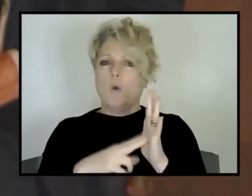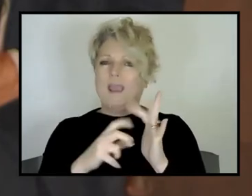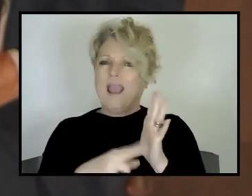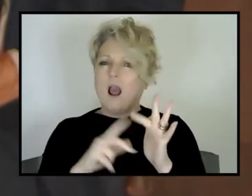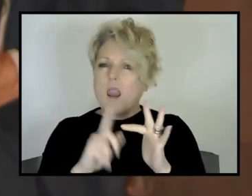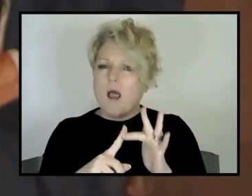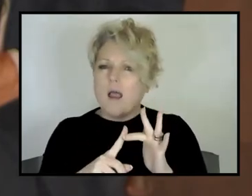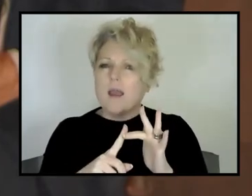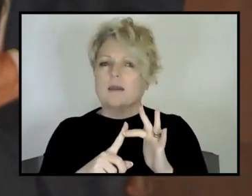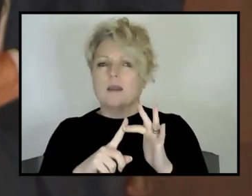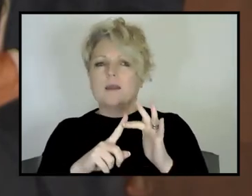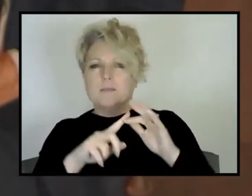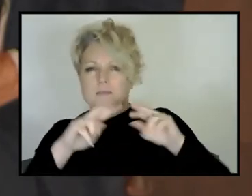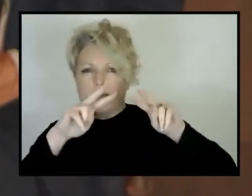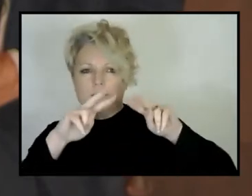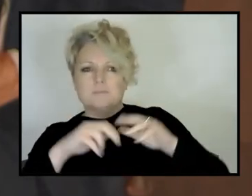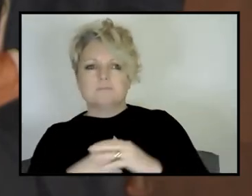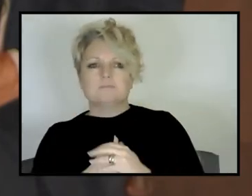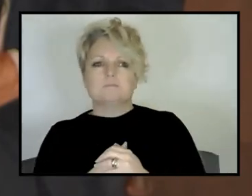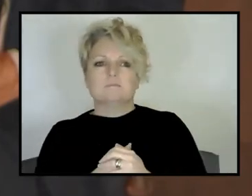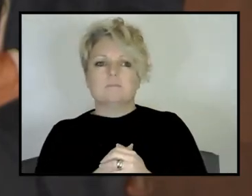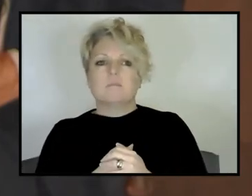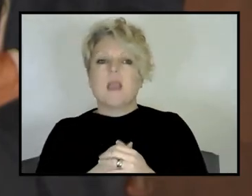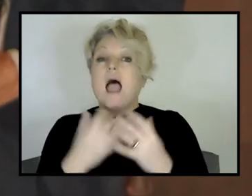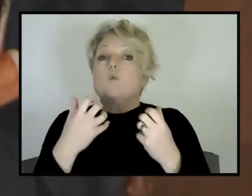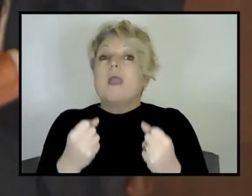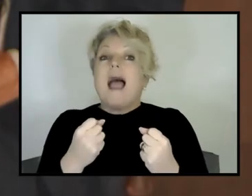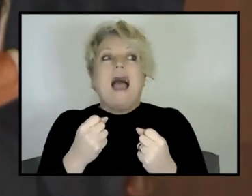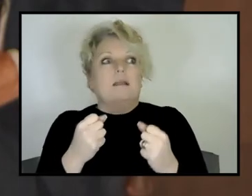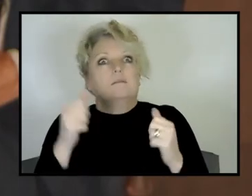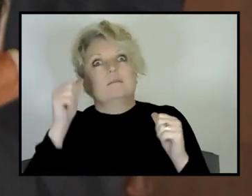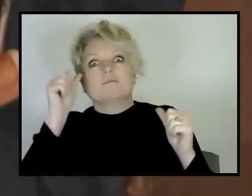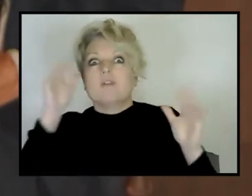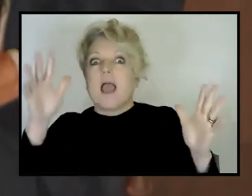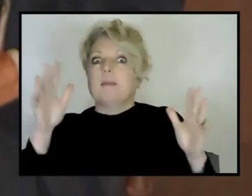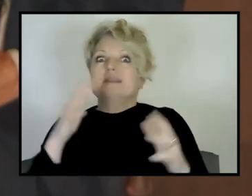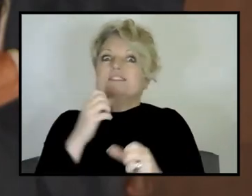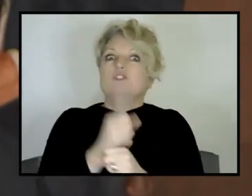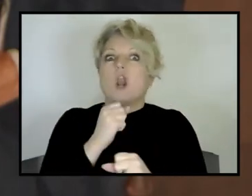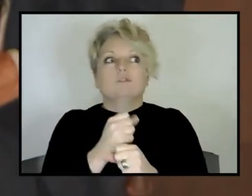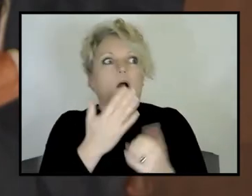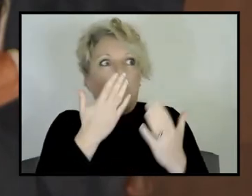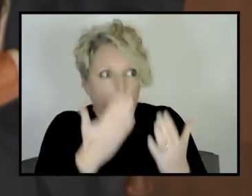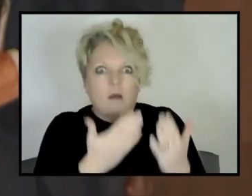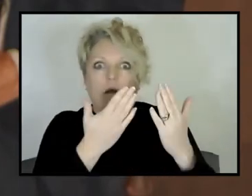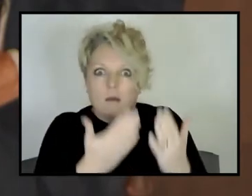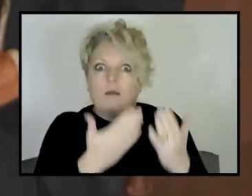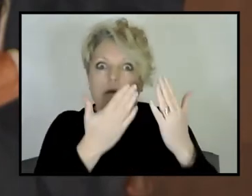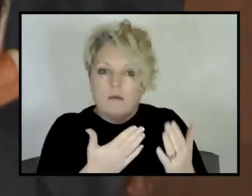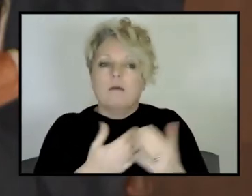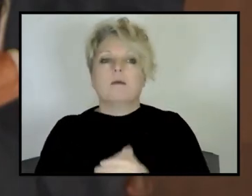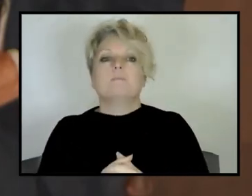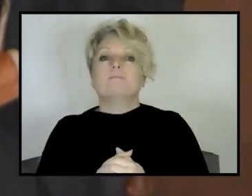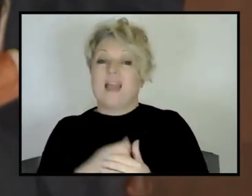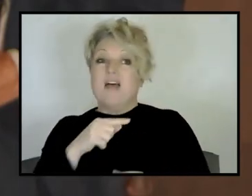strong and, and, and, and, and influential geologists. And so, you know, you have to, you know, they were influencing